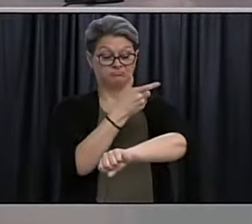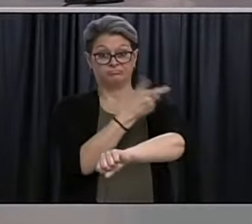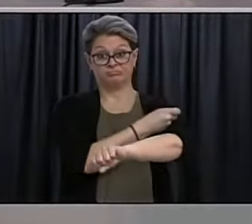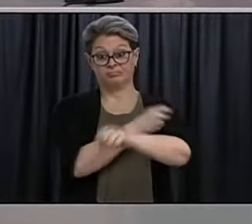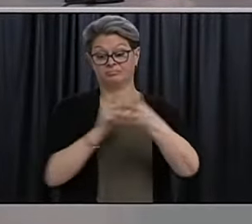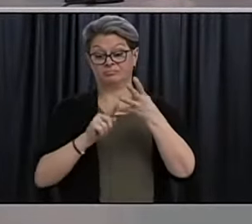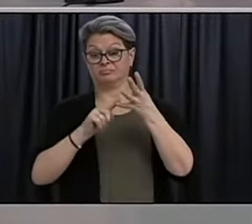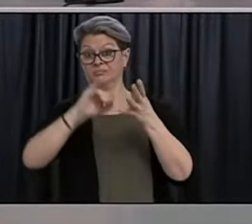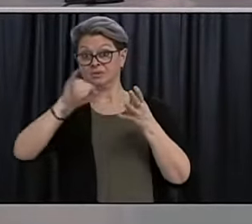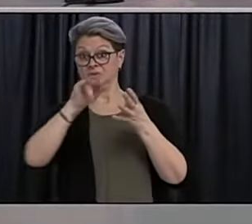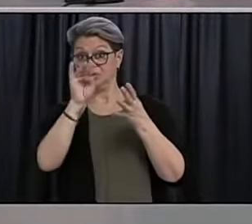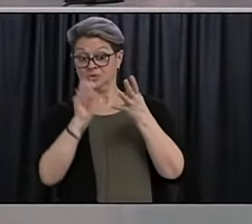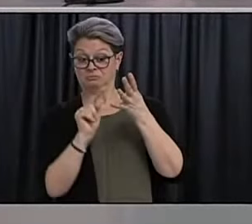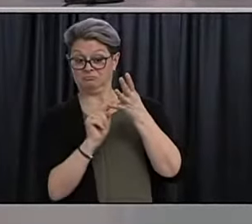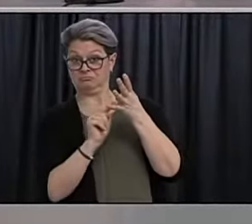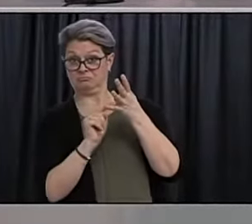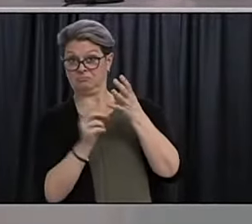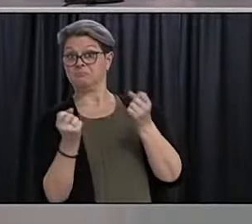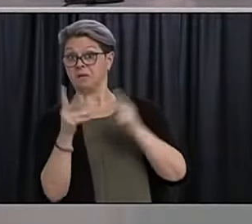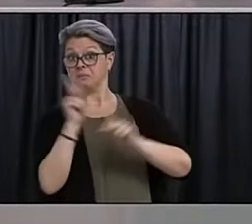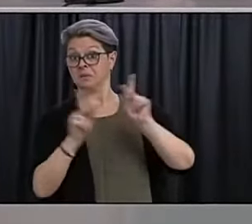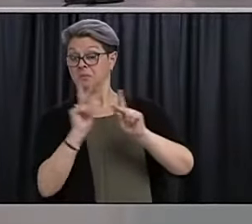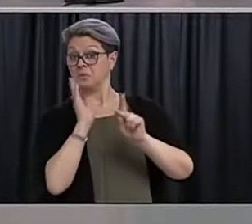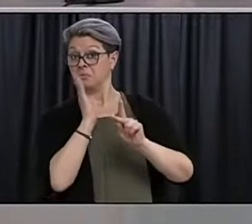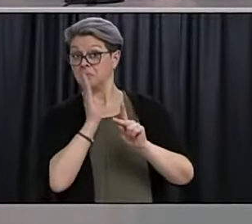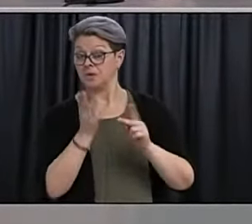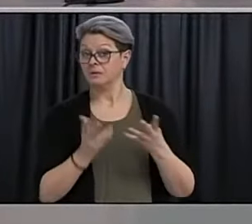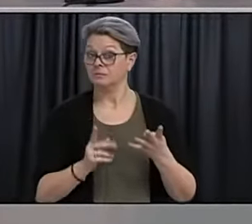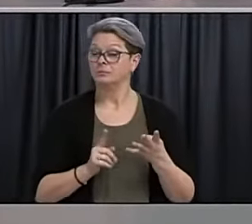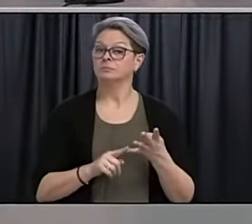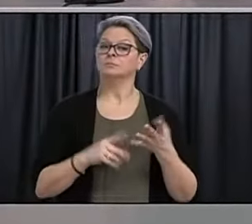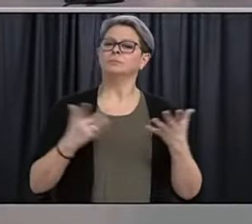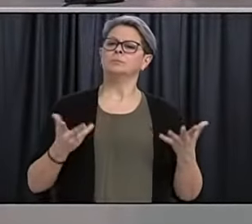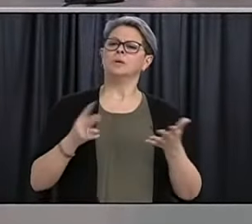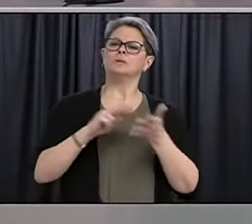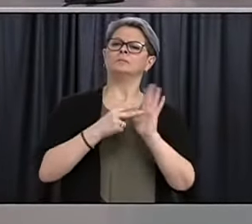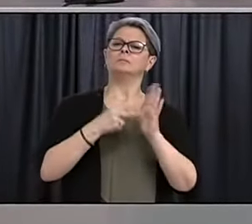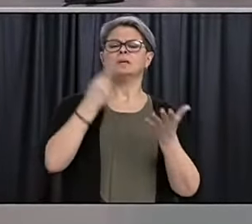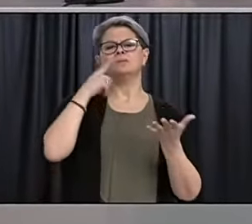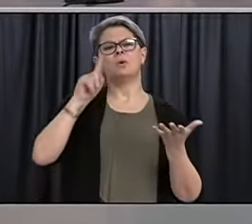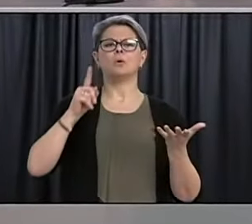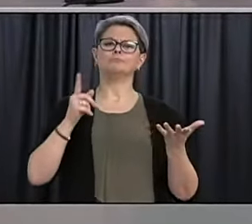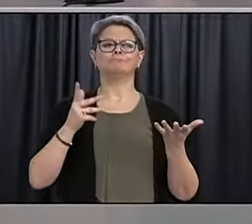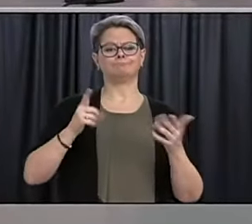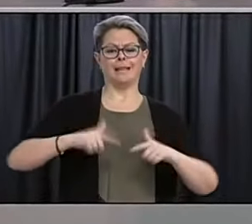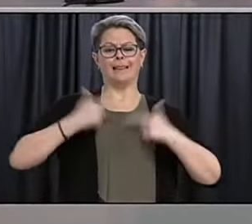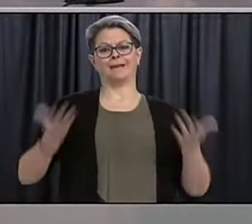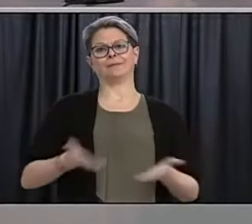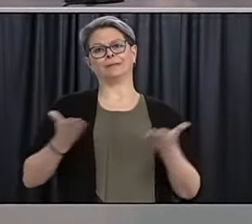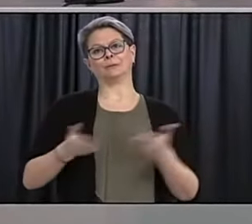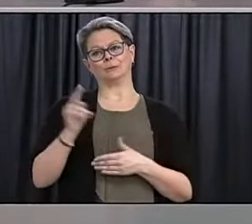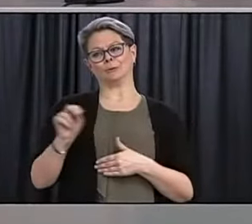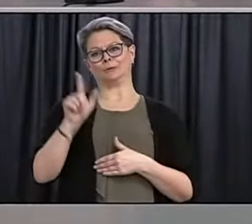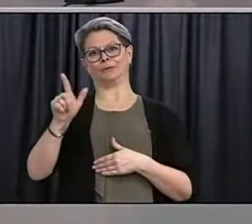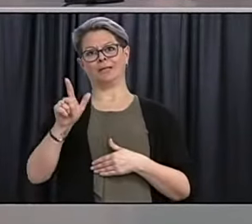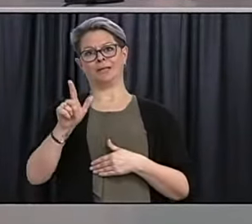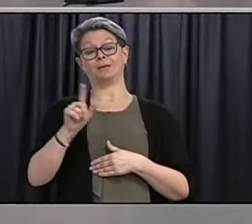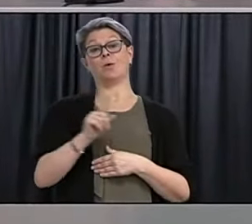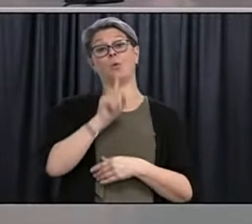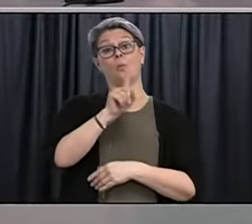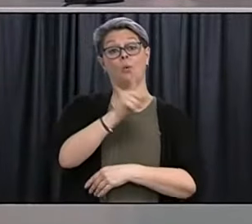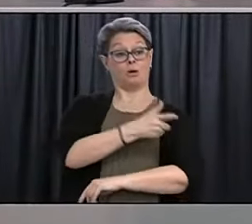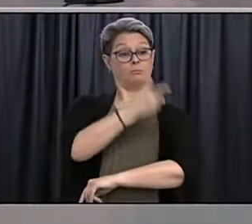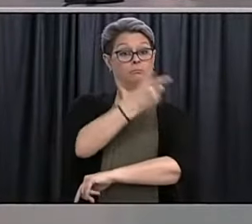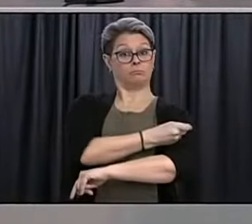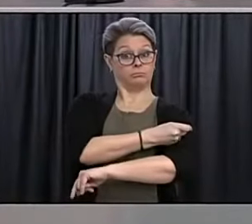of June here, what does that mean for normal for us or life for us, knowing that one dose doesn't necessarily